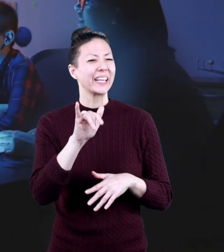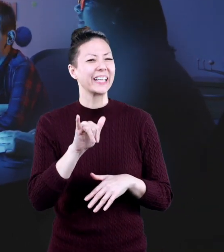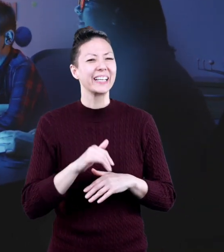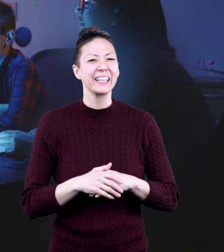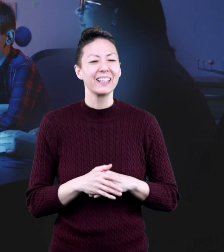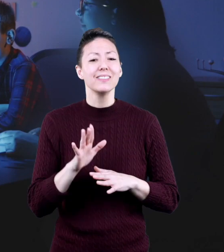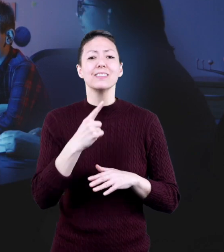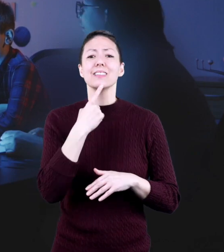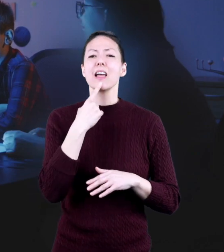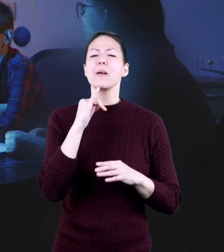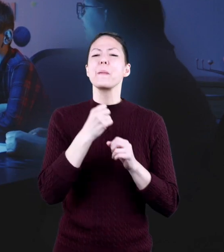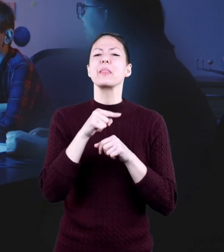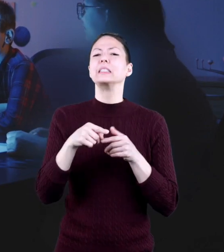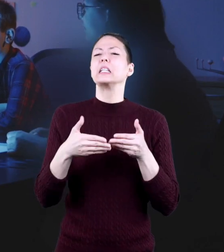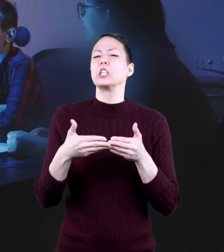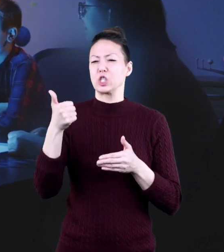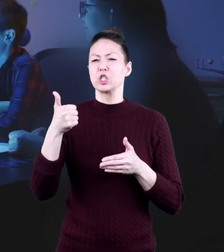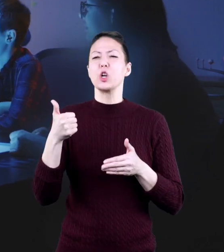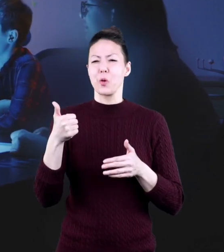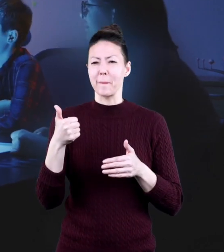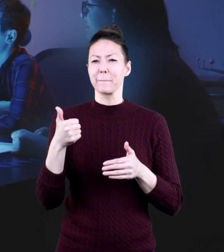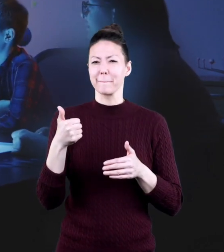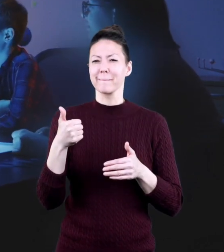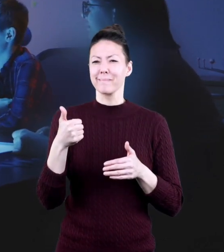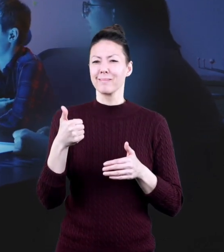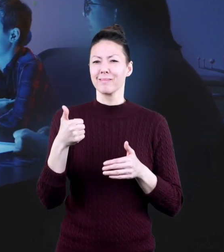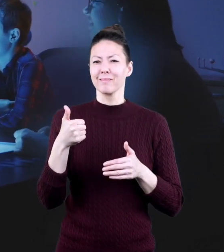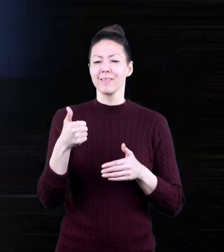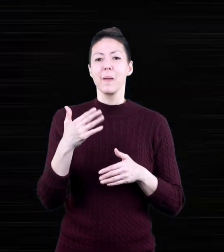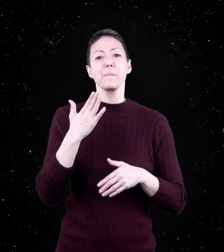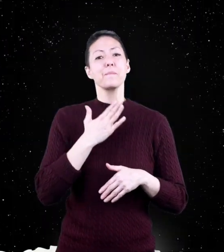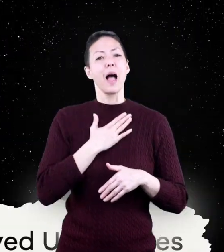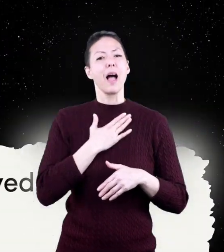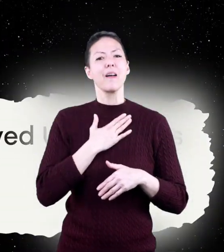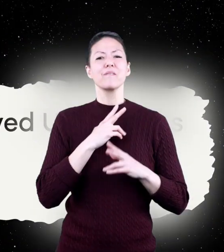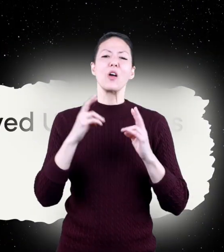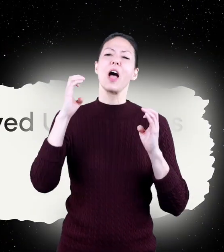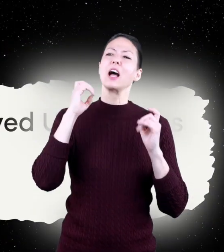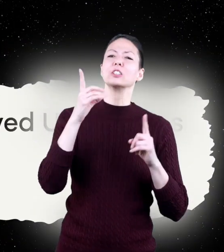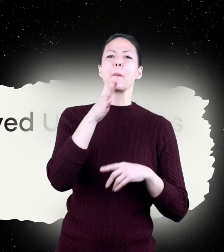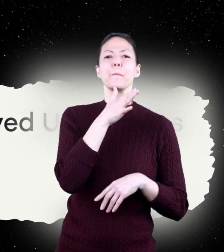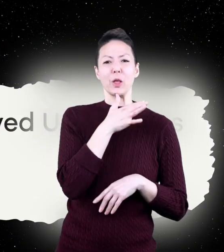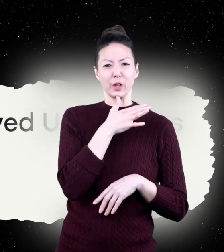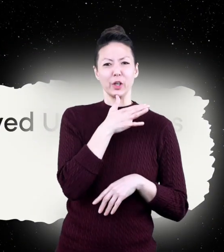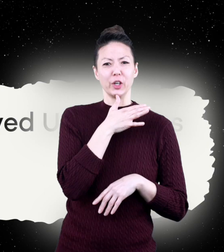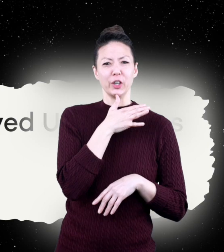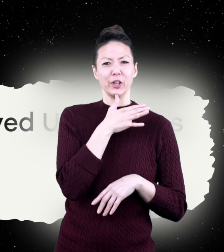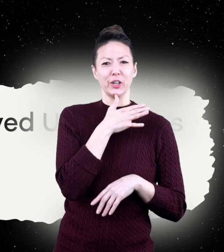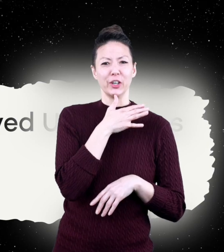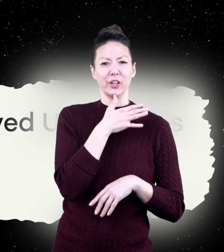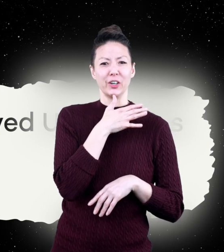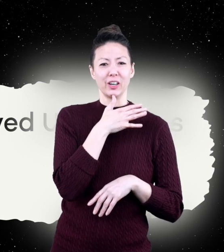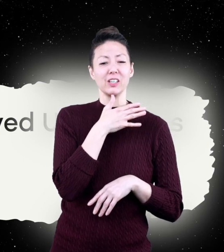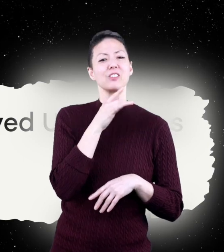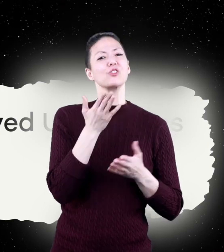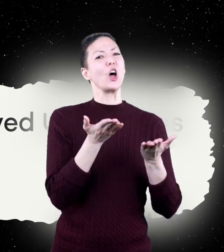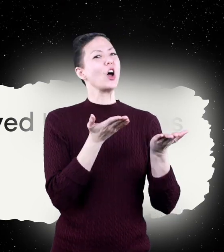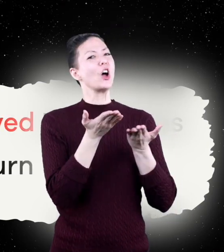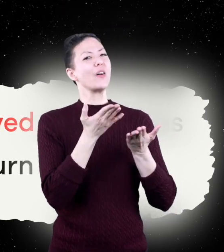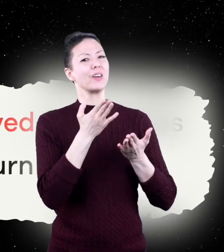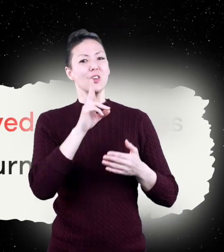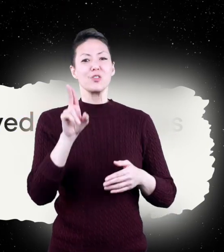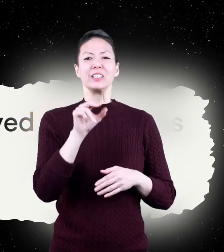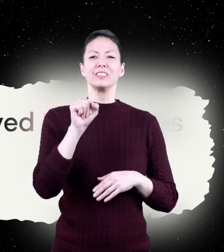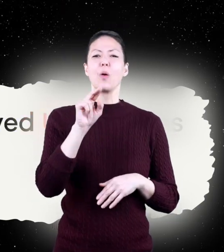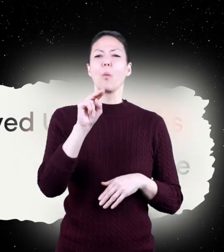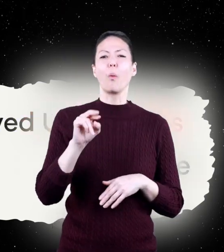of tricky. This saying might make it easier. My very educated mother just